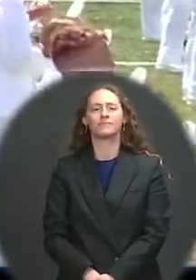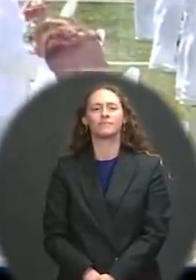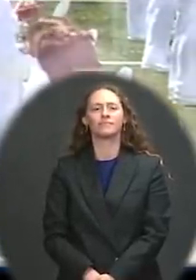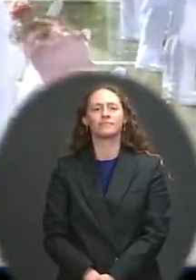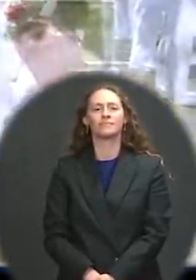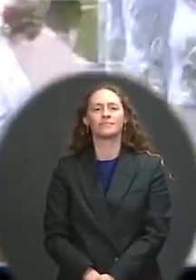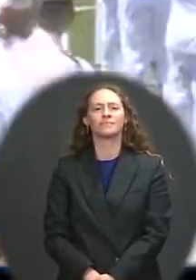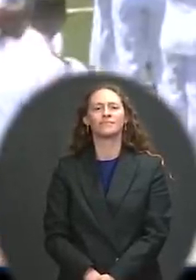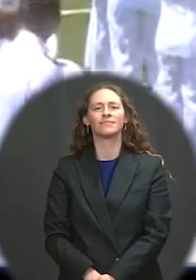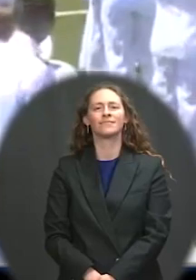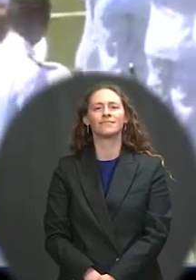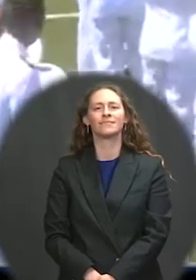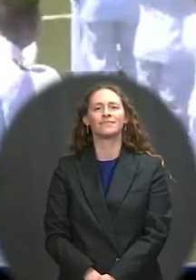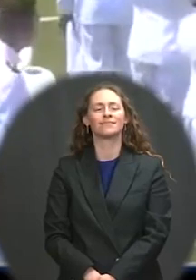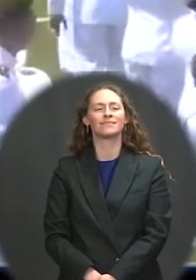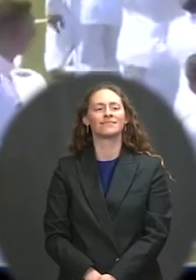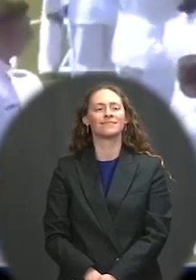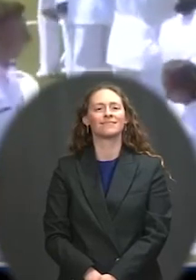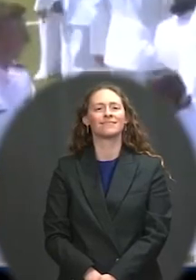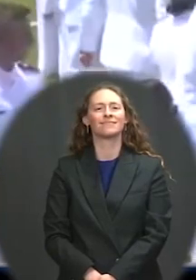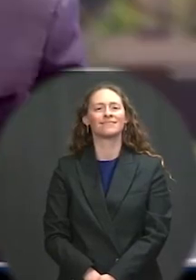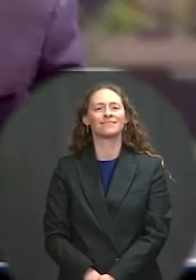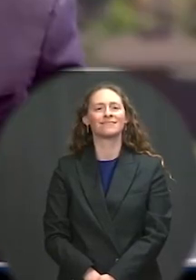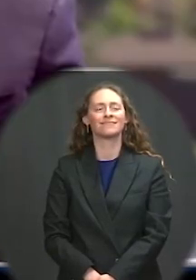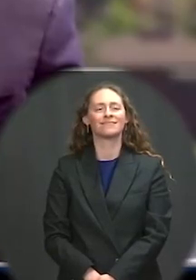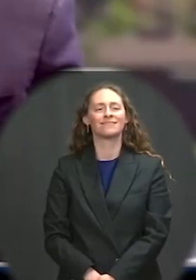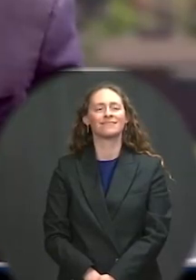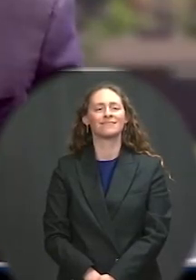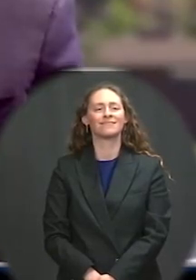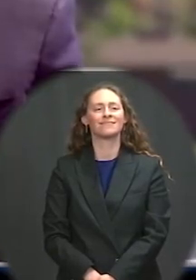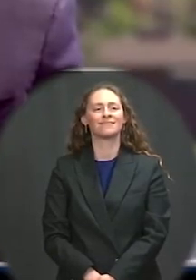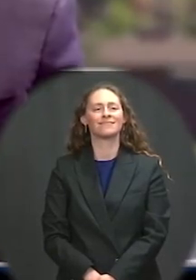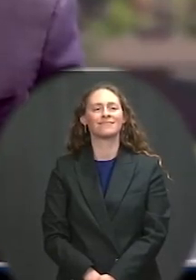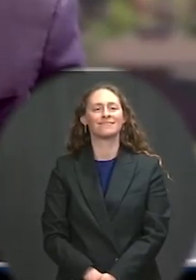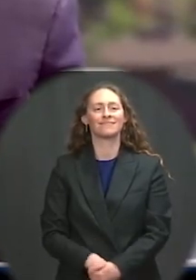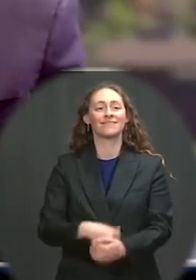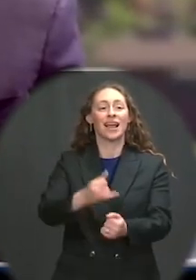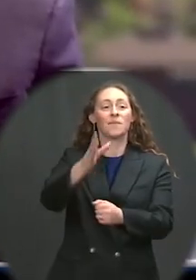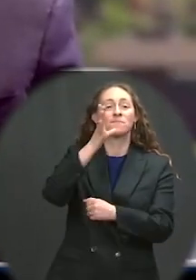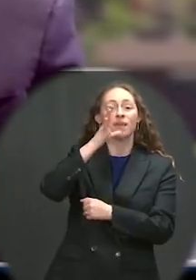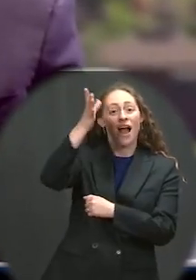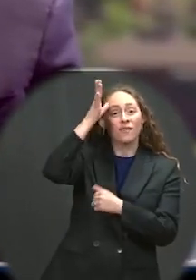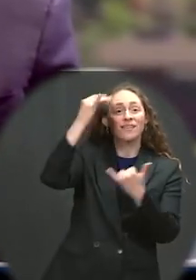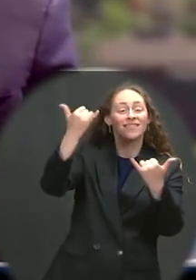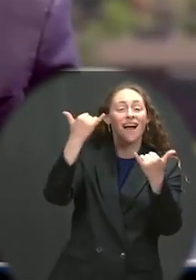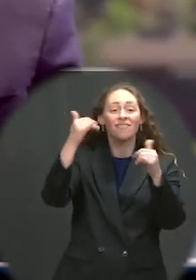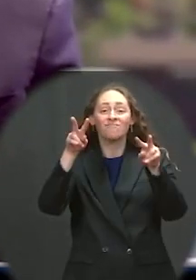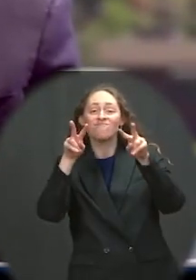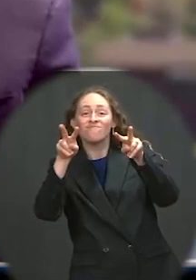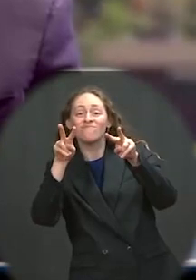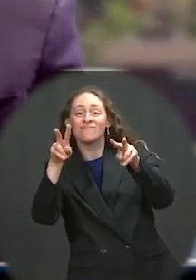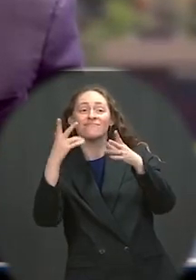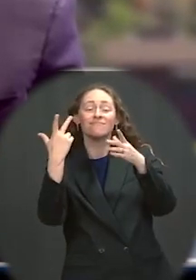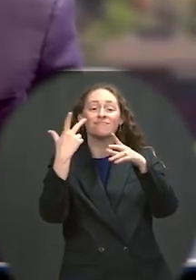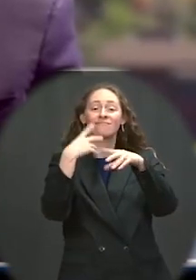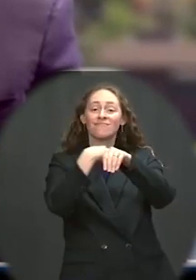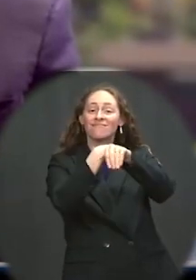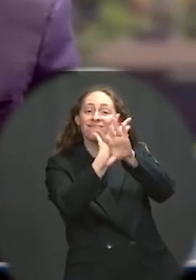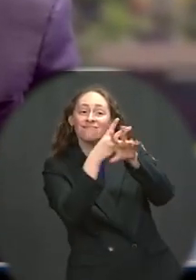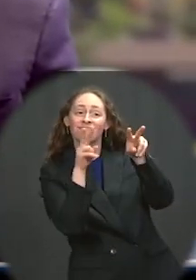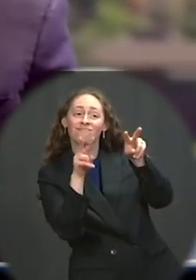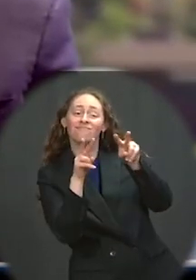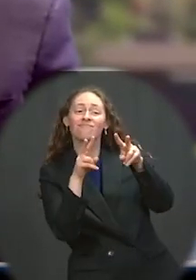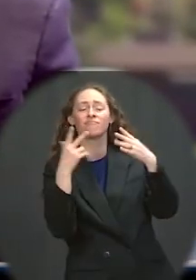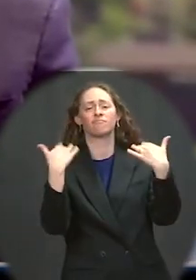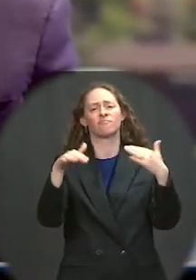I tell you what, and all those parents watching on television, you raised a fine, fine, fine group of women